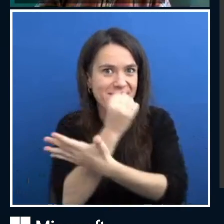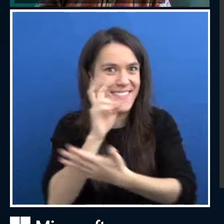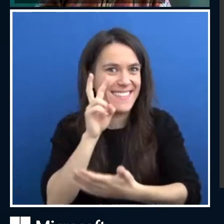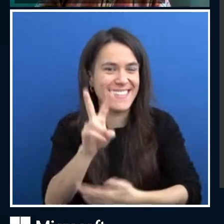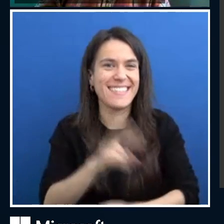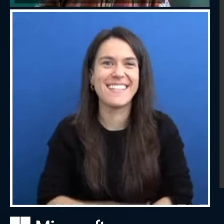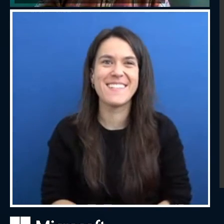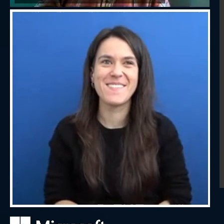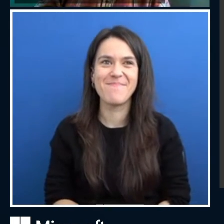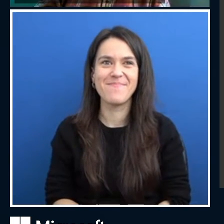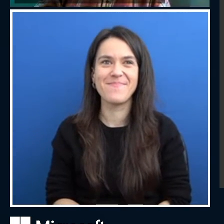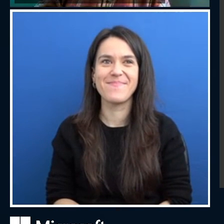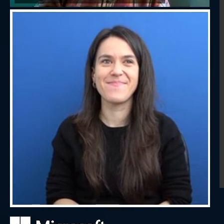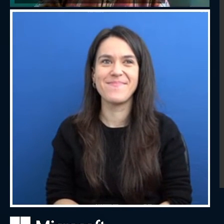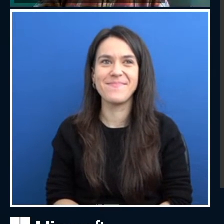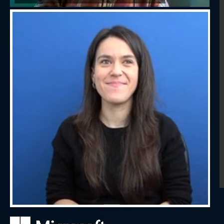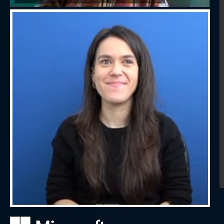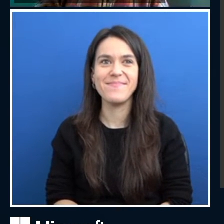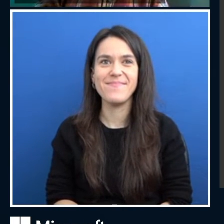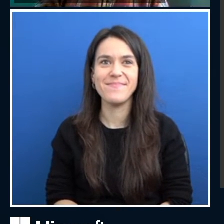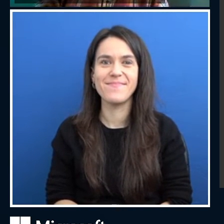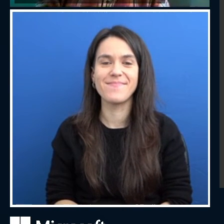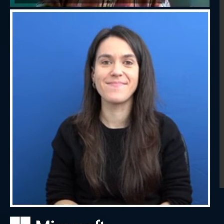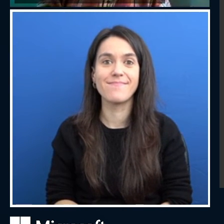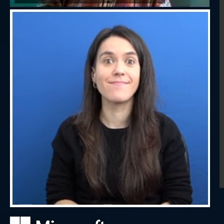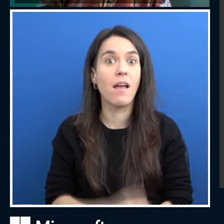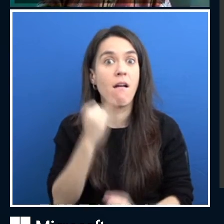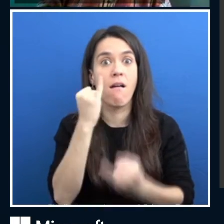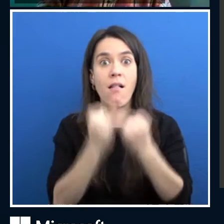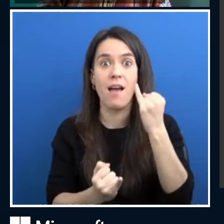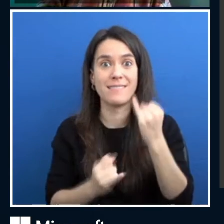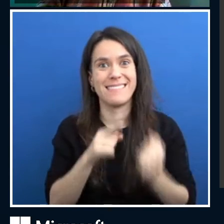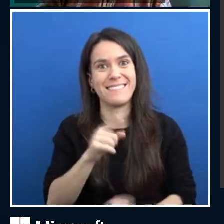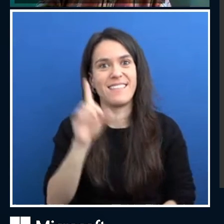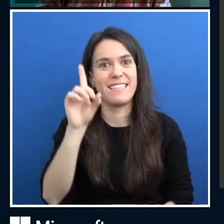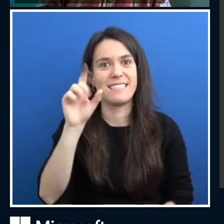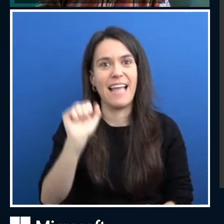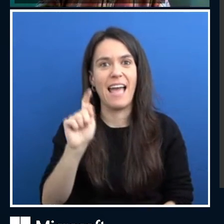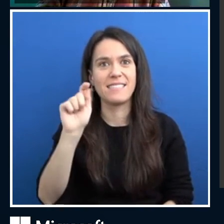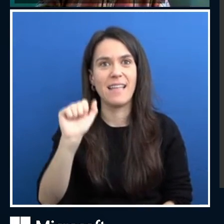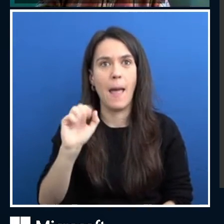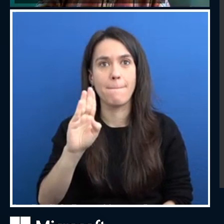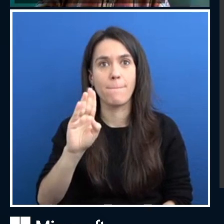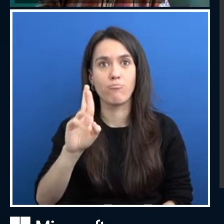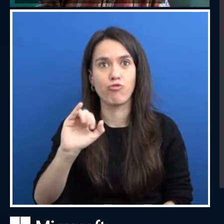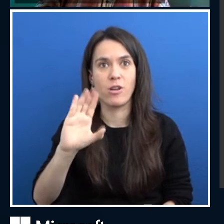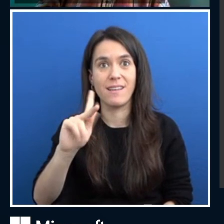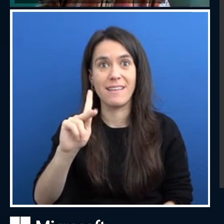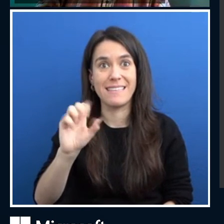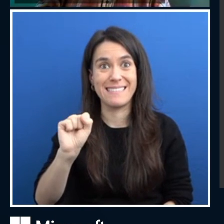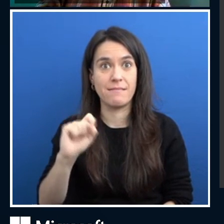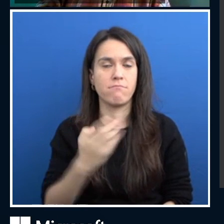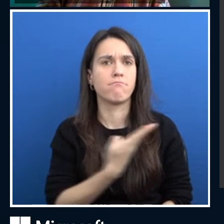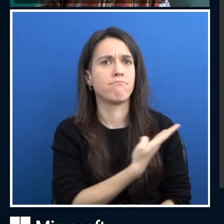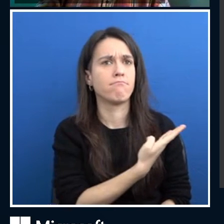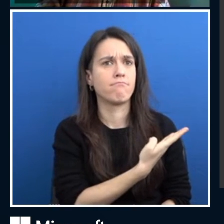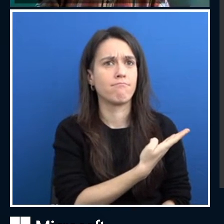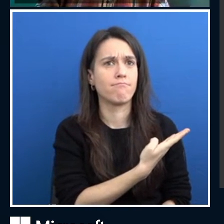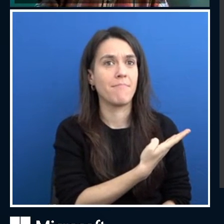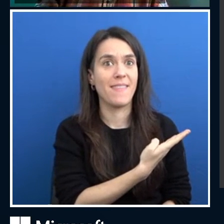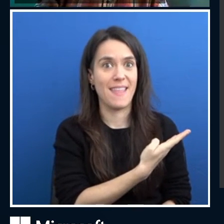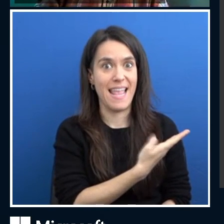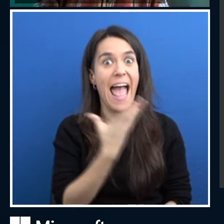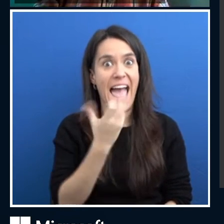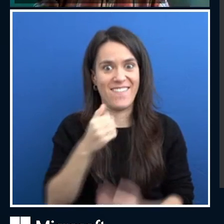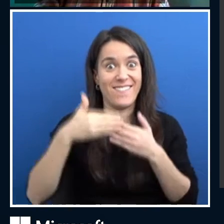technology for big data. There would be a separate talk today on, uh, Databricks and Apache Spark, and I encourage you